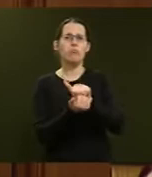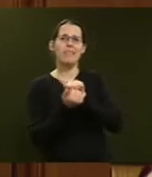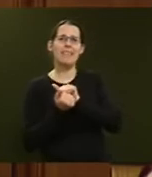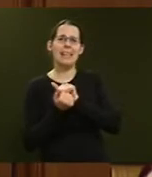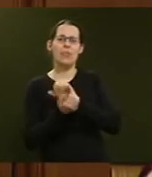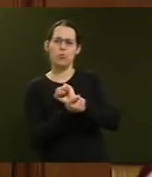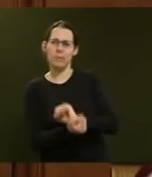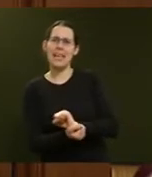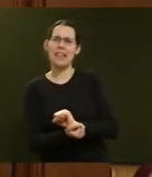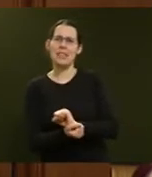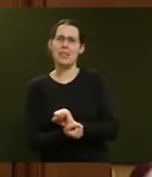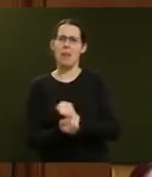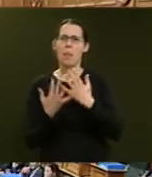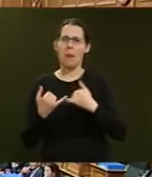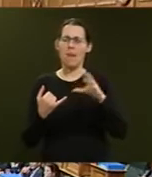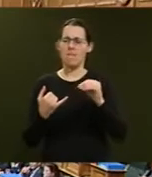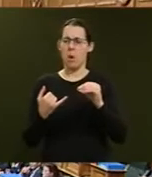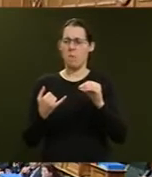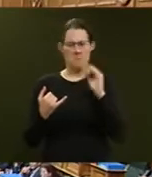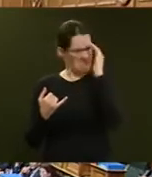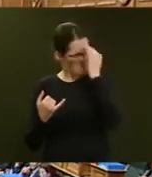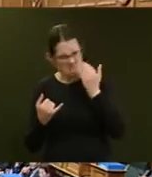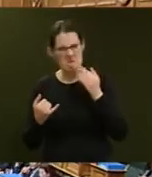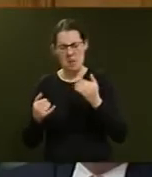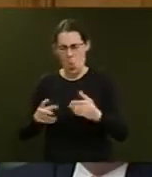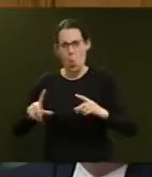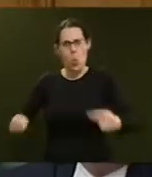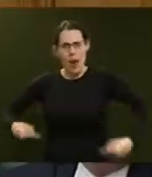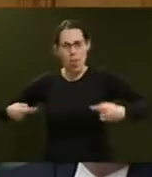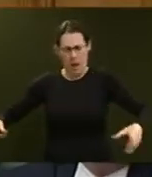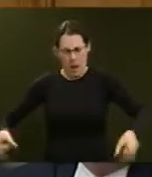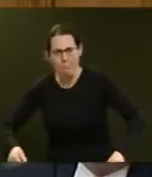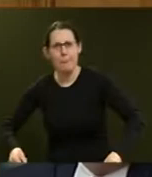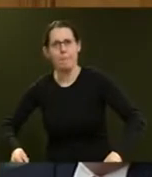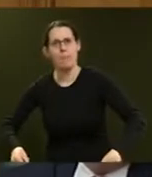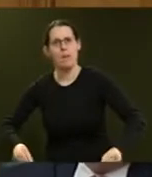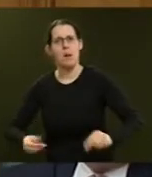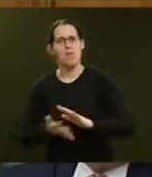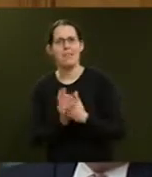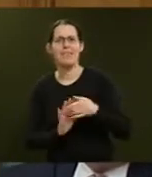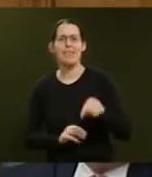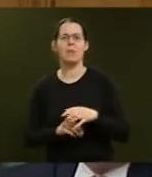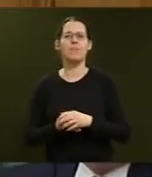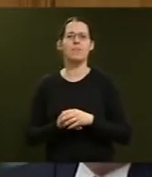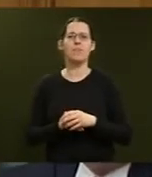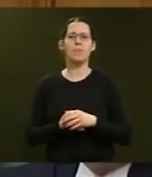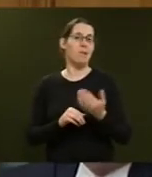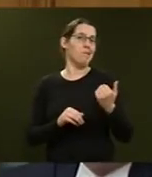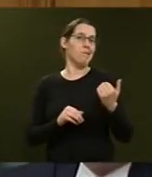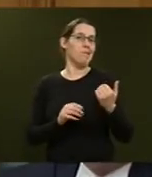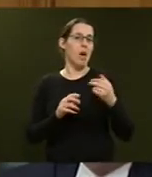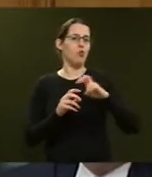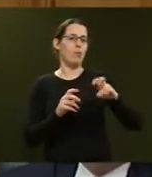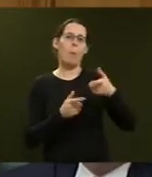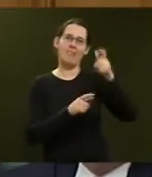wheel-clamping practices? The Honourable Christopher Foy. Mr Speaker, recently Transport Minister Foyle Twyford and I